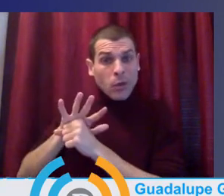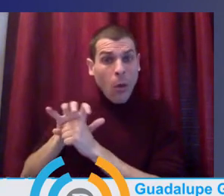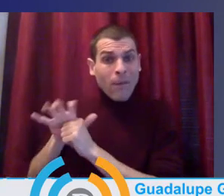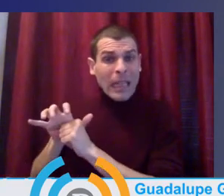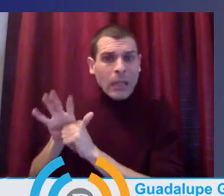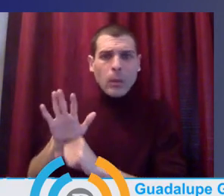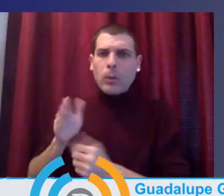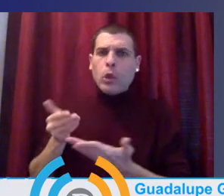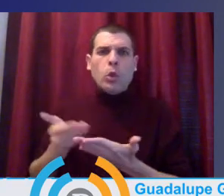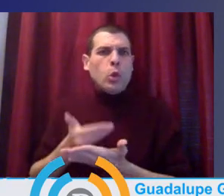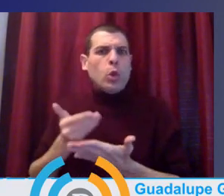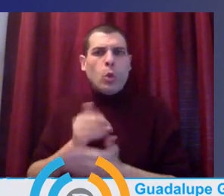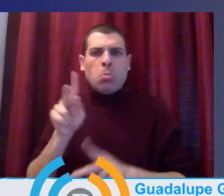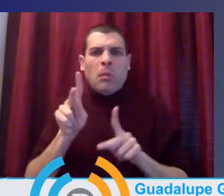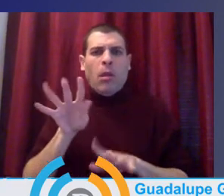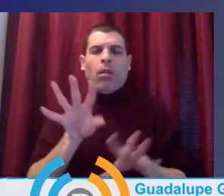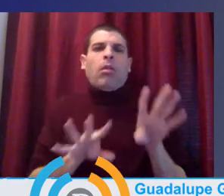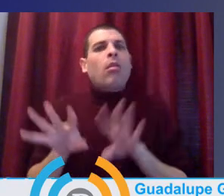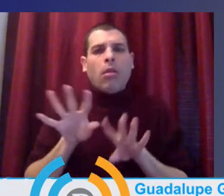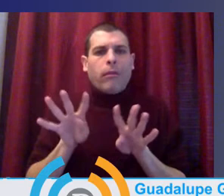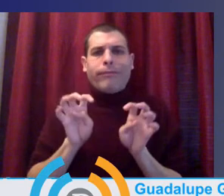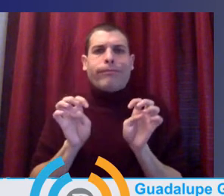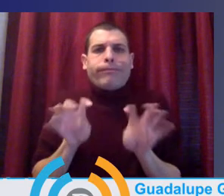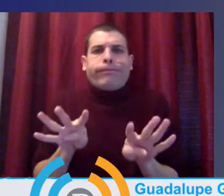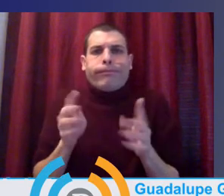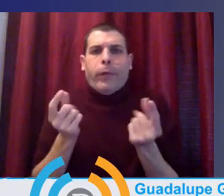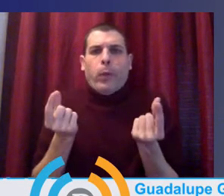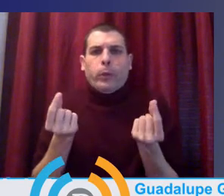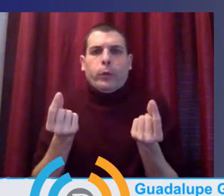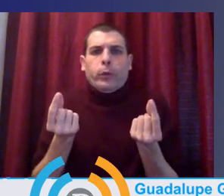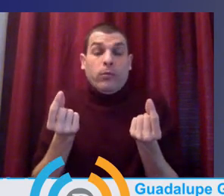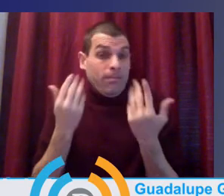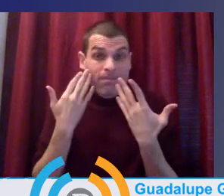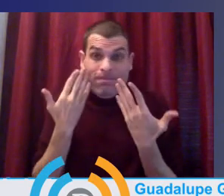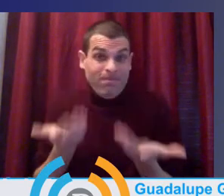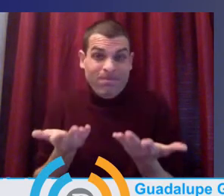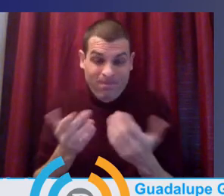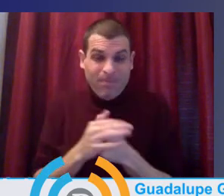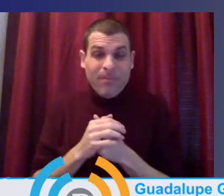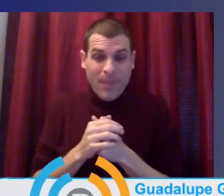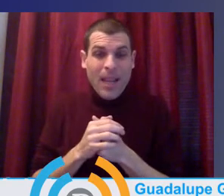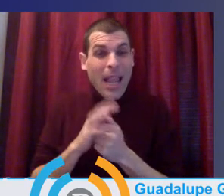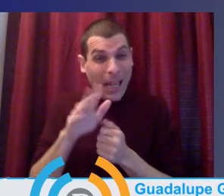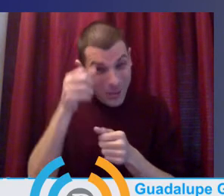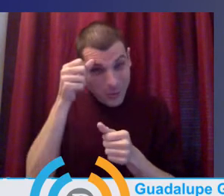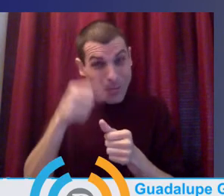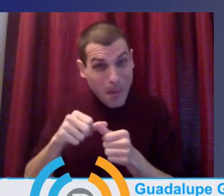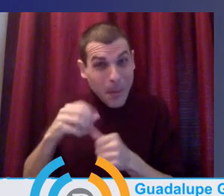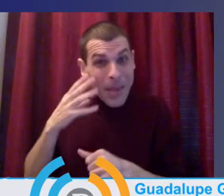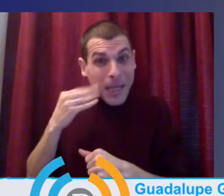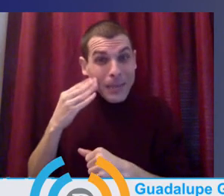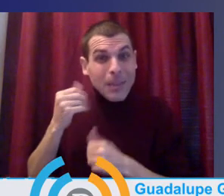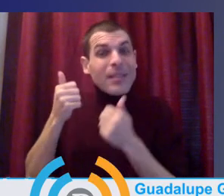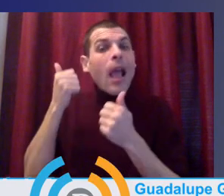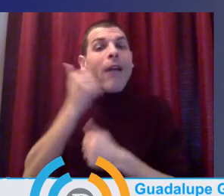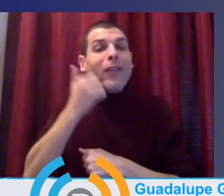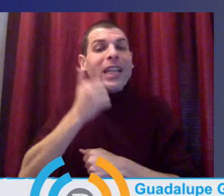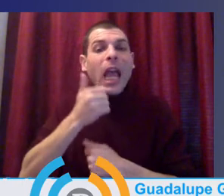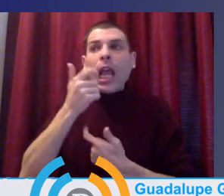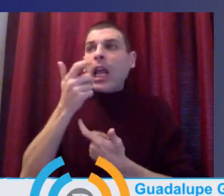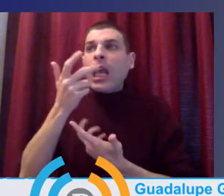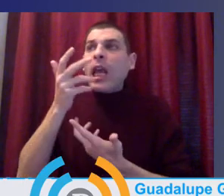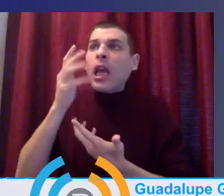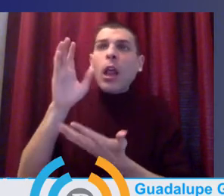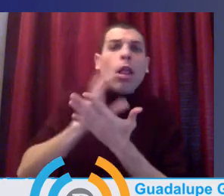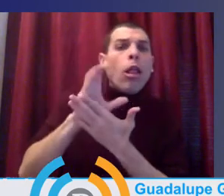meaning of this emerging crisis. And you saw the messaging sort of changing in very fluid and dynamic ways from